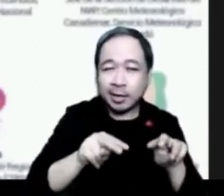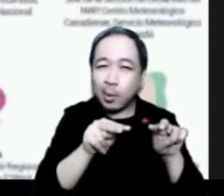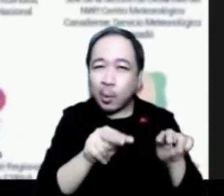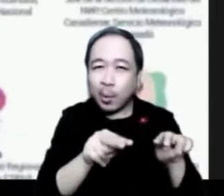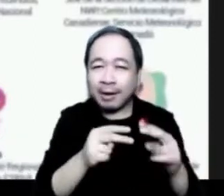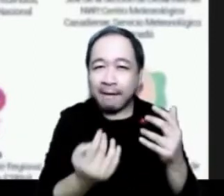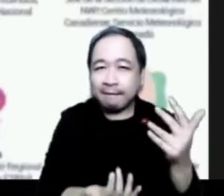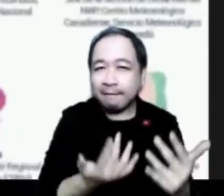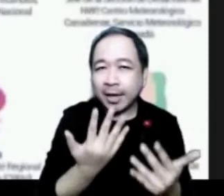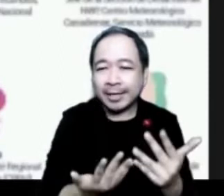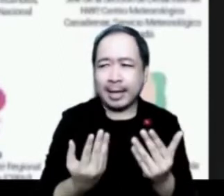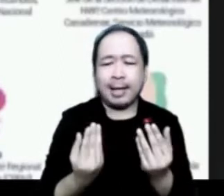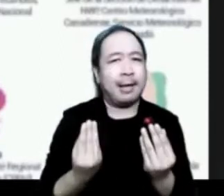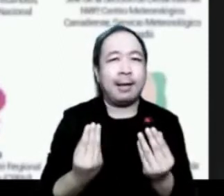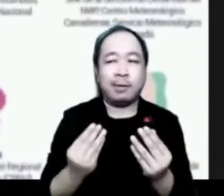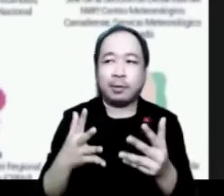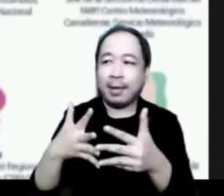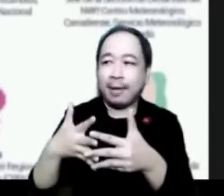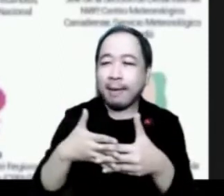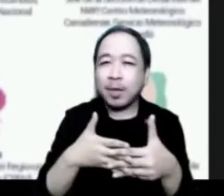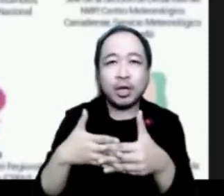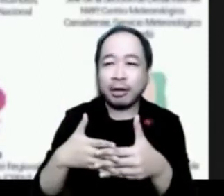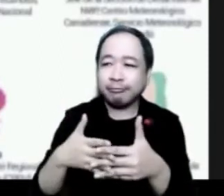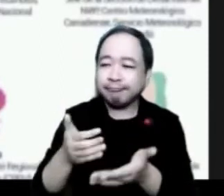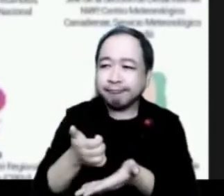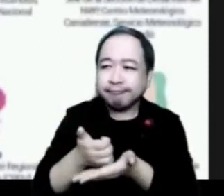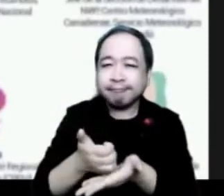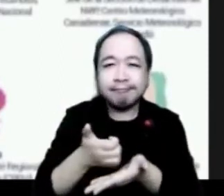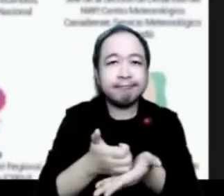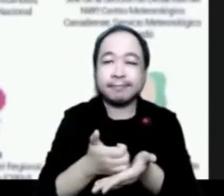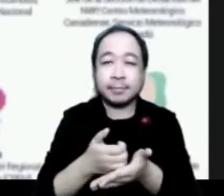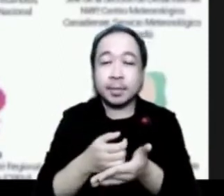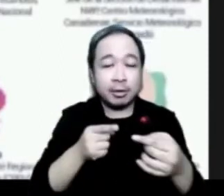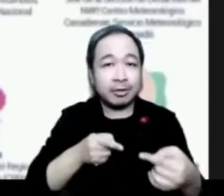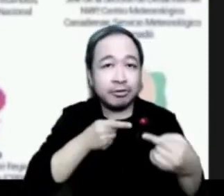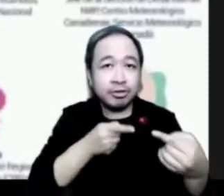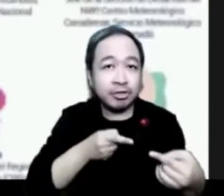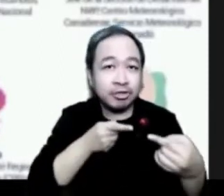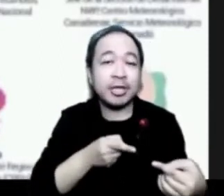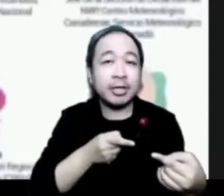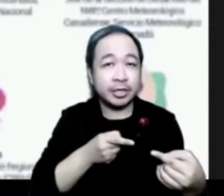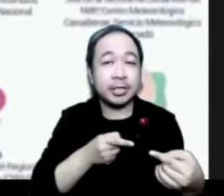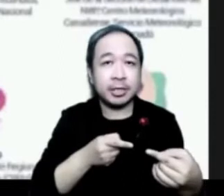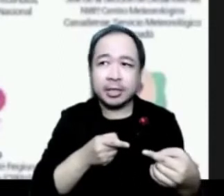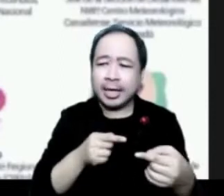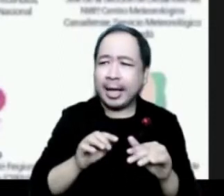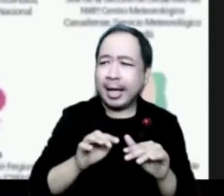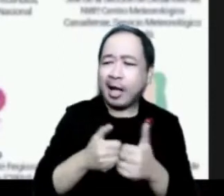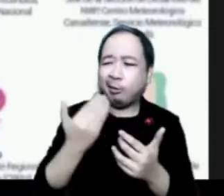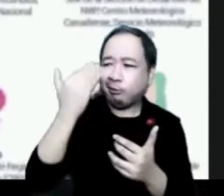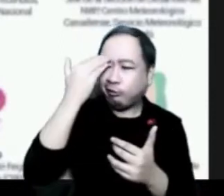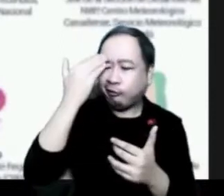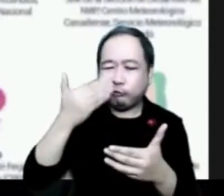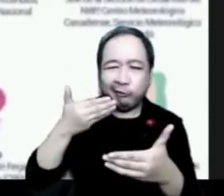the Americas, review the region progress and challenges in lining detection and prediction, identify best